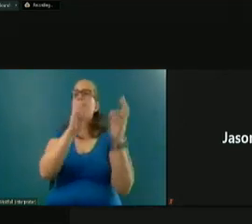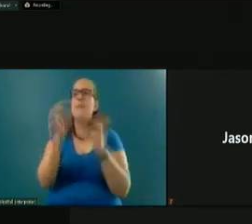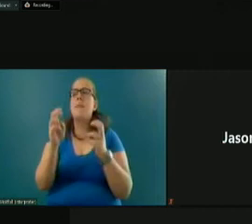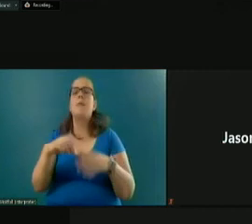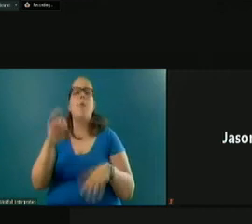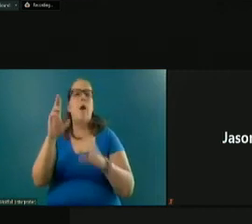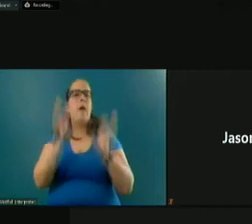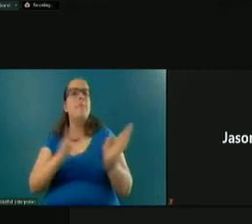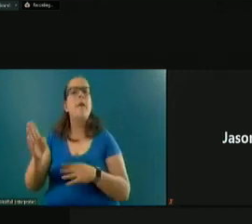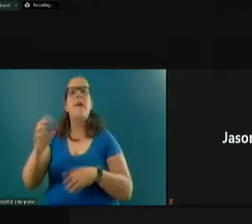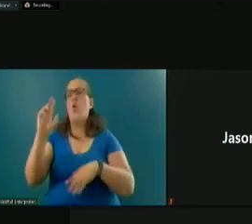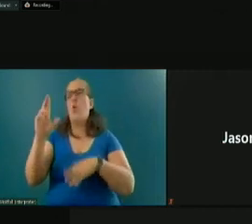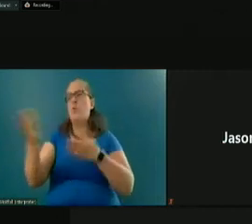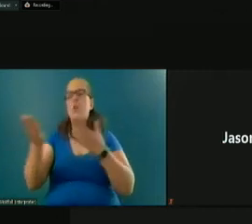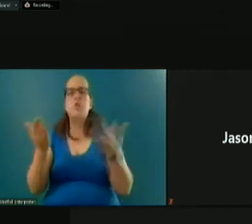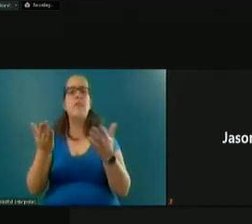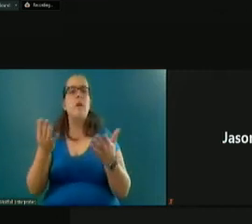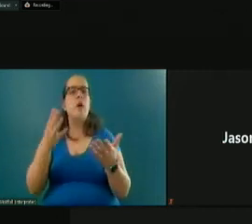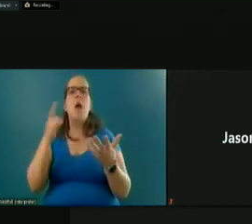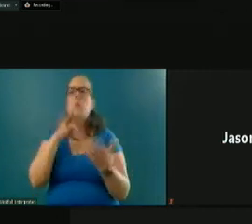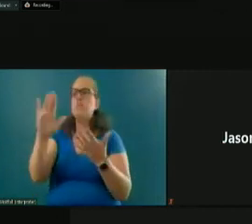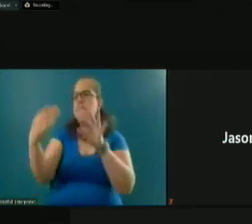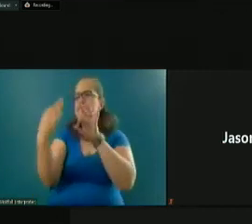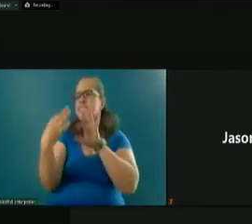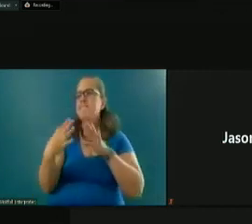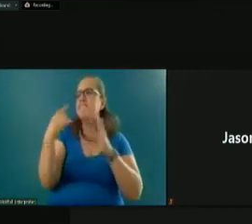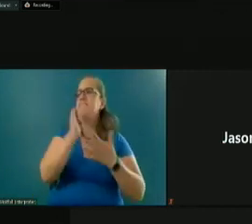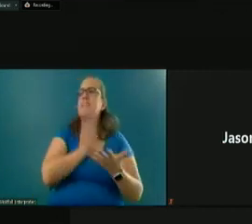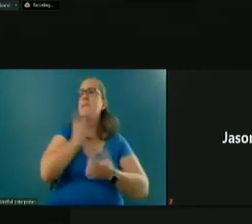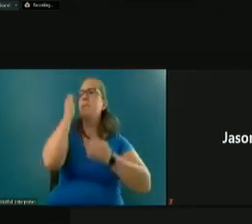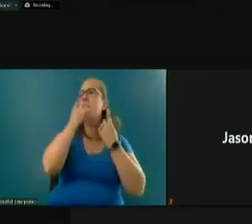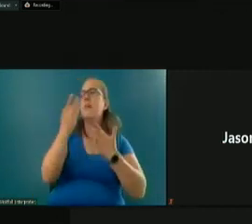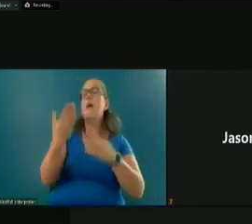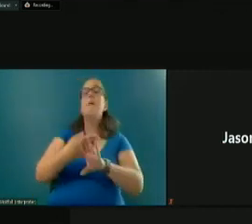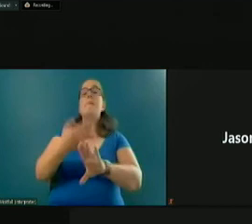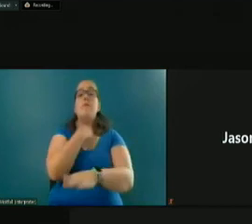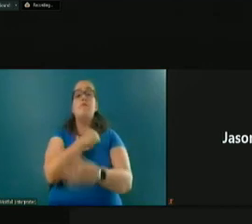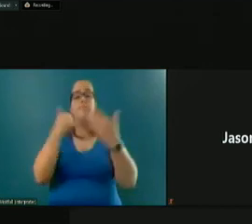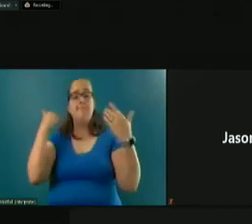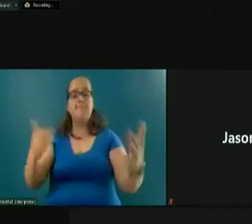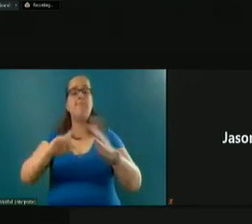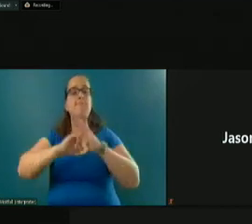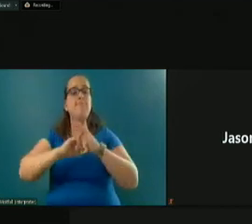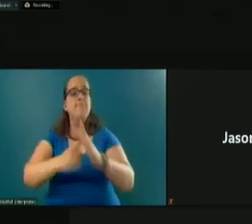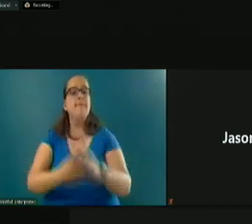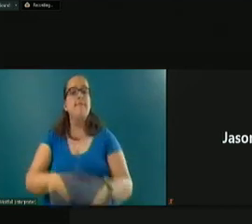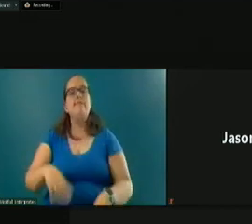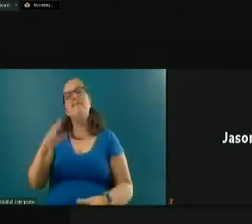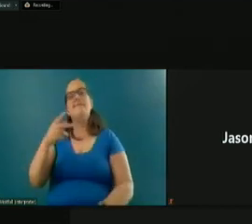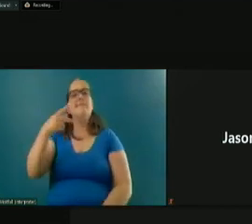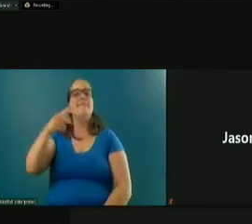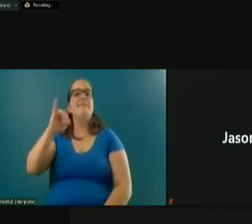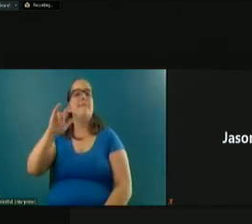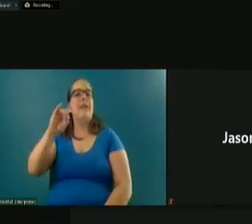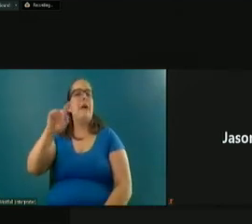plan or to a service, and to gain their feedback prior to launching that service. Pilot projects can often